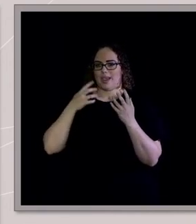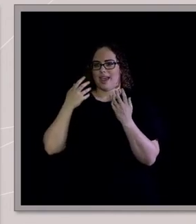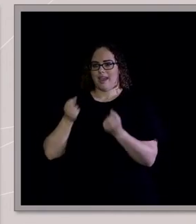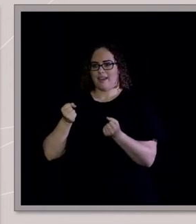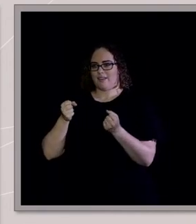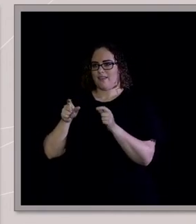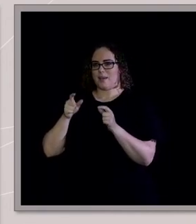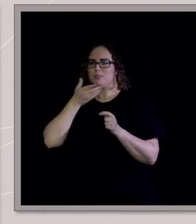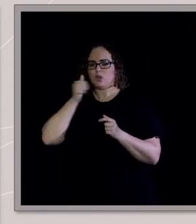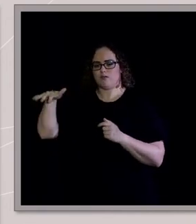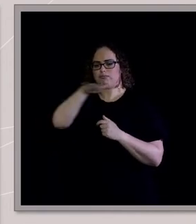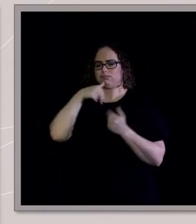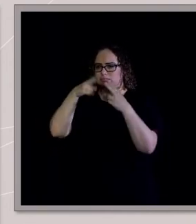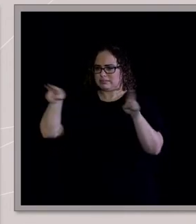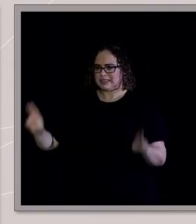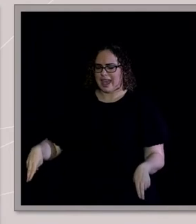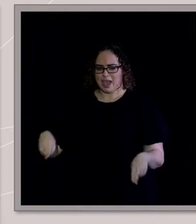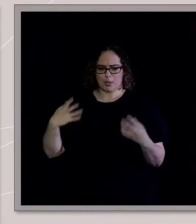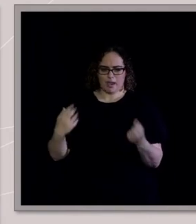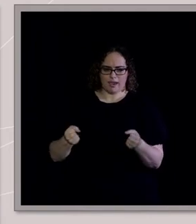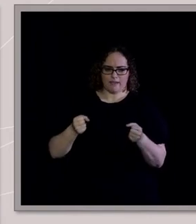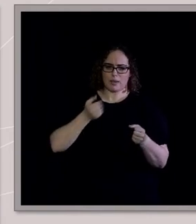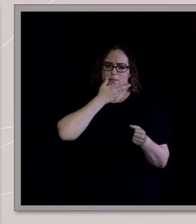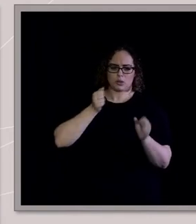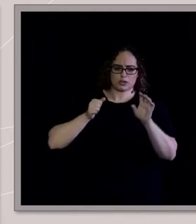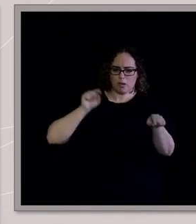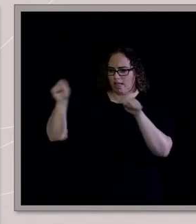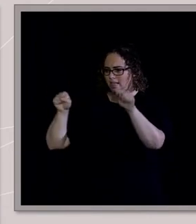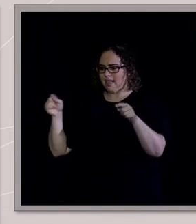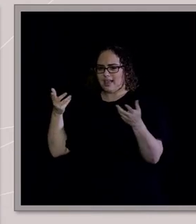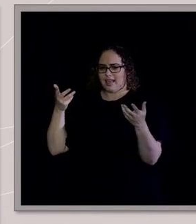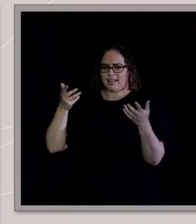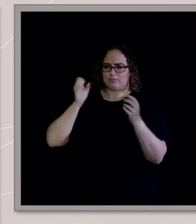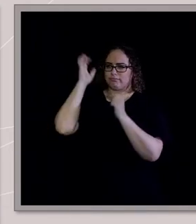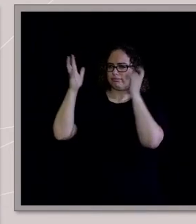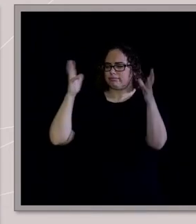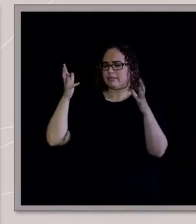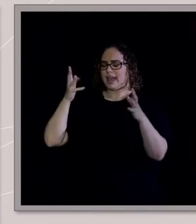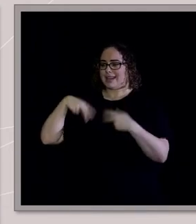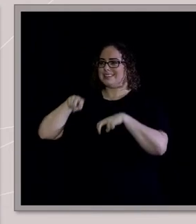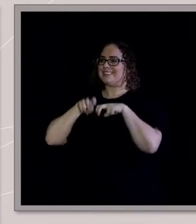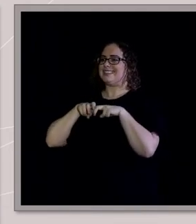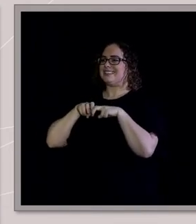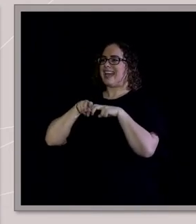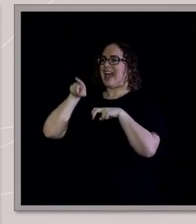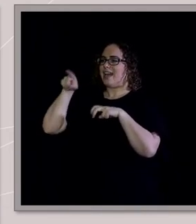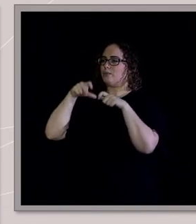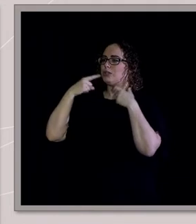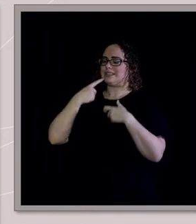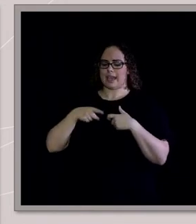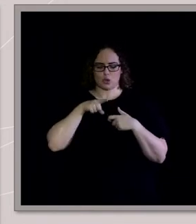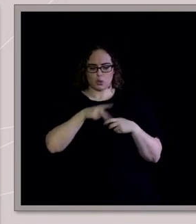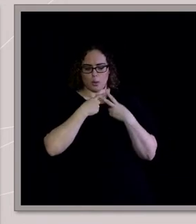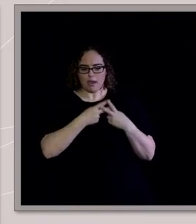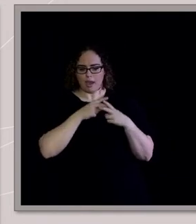and the evening meal. And you're sitting there with the pastor telling you, thou shalt not fornicate, you know, and you're sitting there thinking, what if one of us makes a